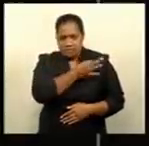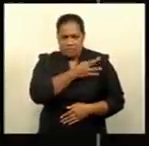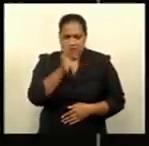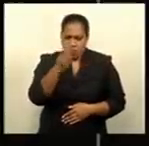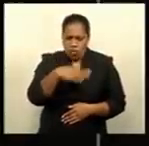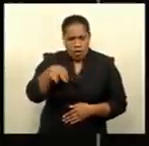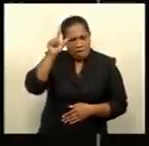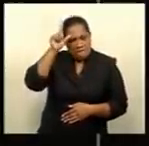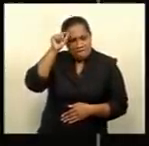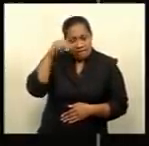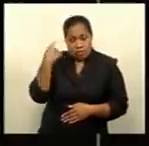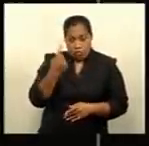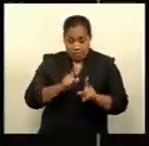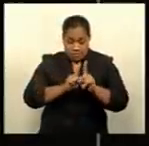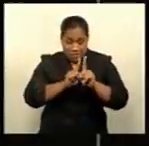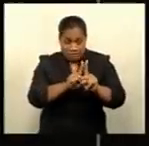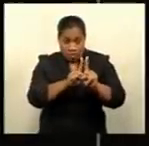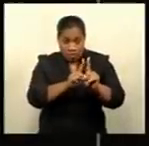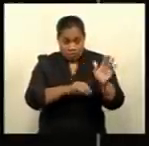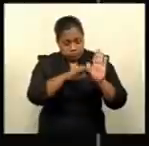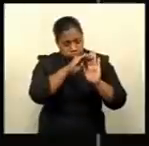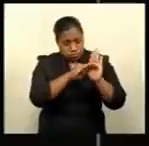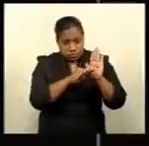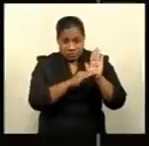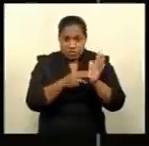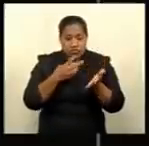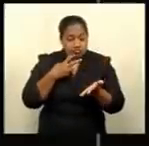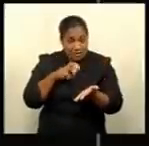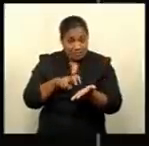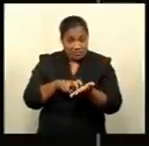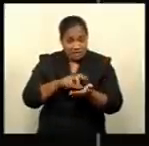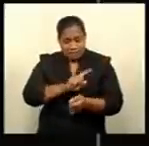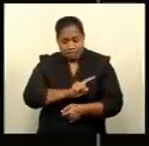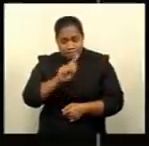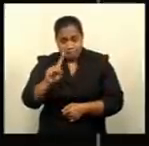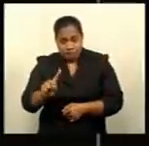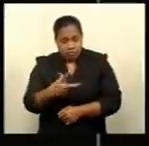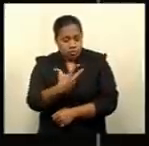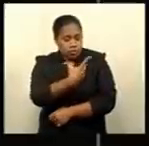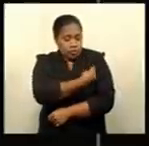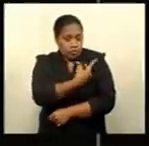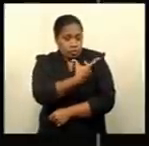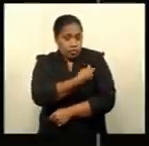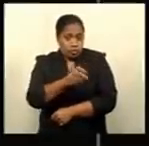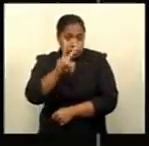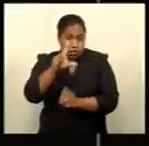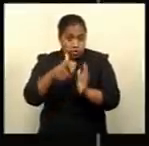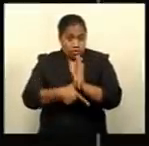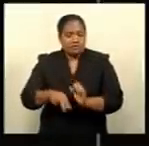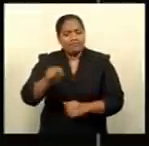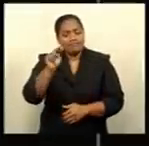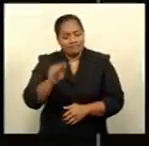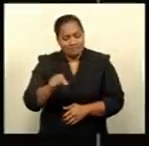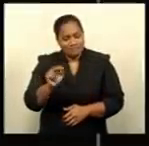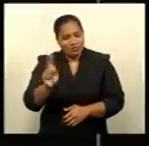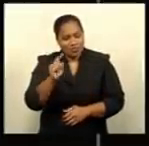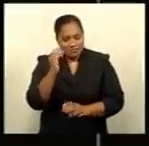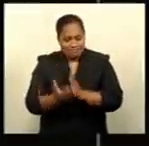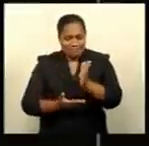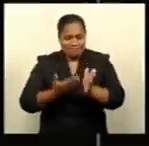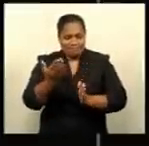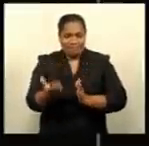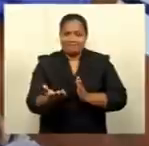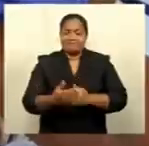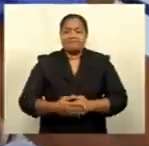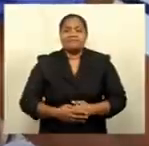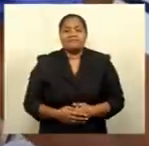taken the time to follow the signs by registering, showing up, and getting both jabs deserve a shot of a reward. Korey Tandulala